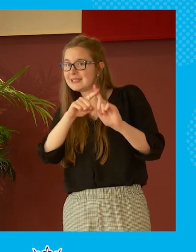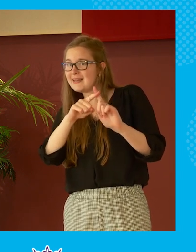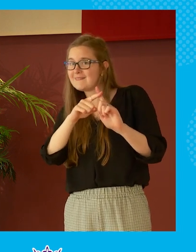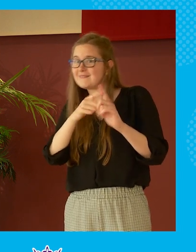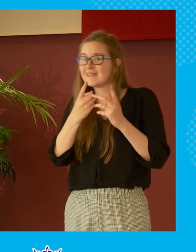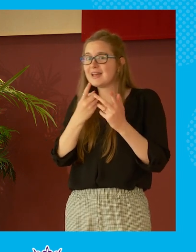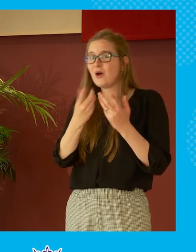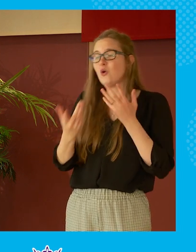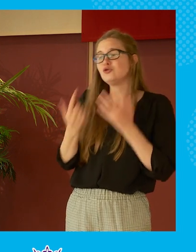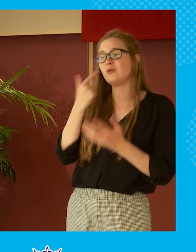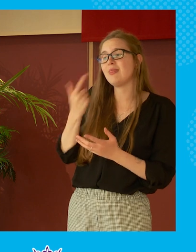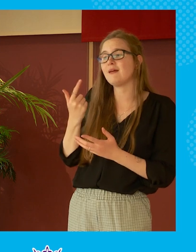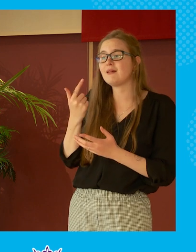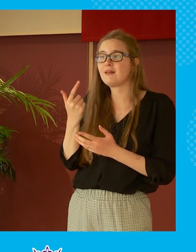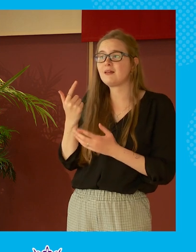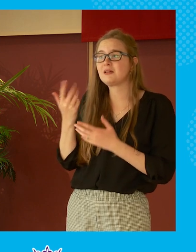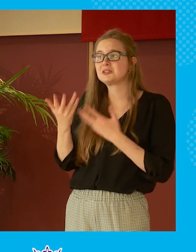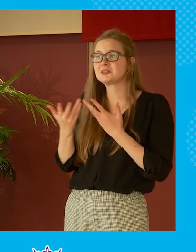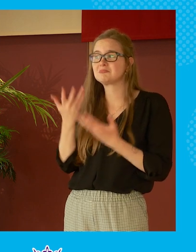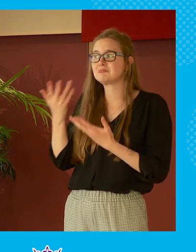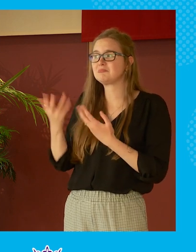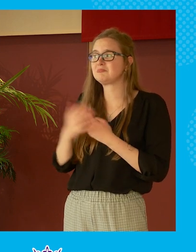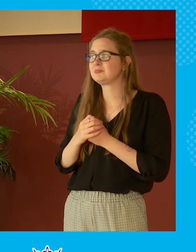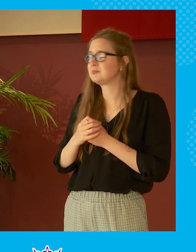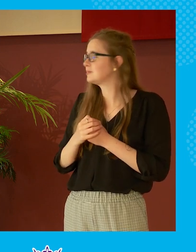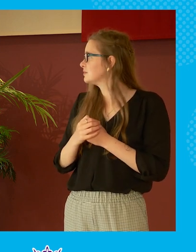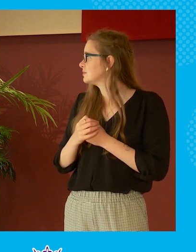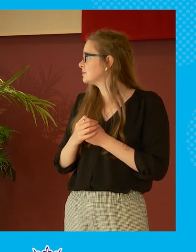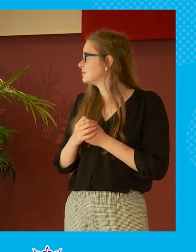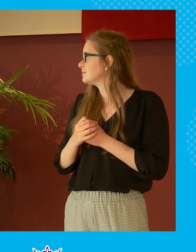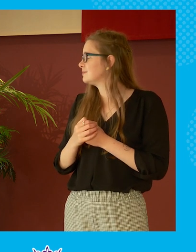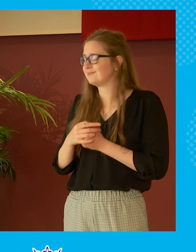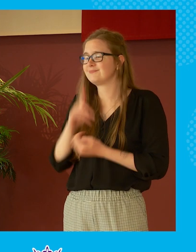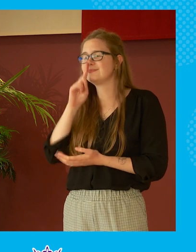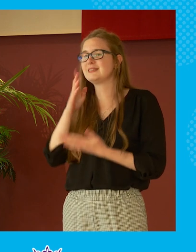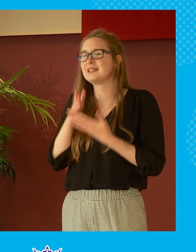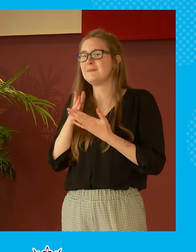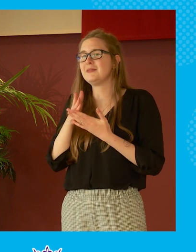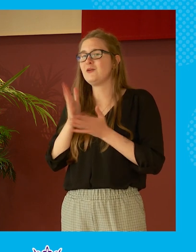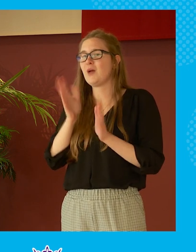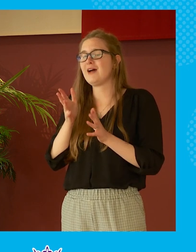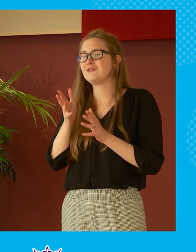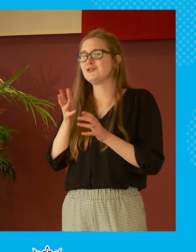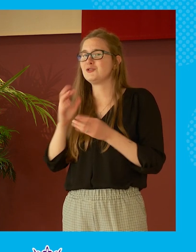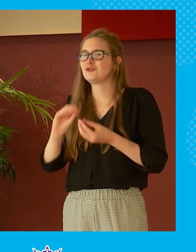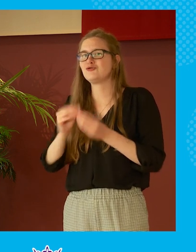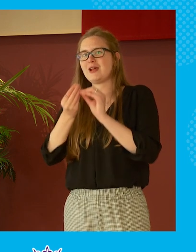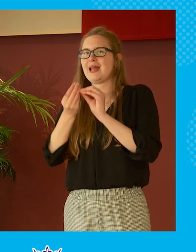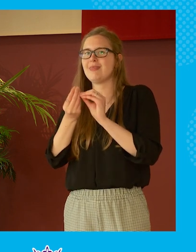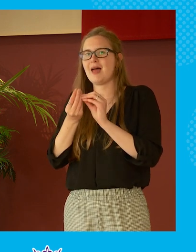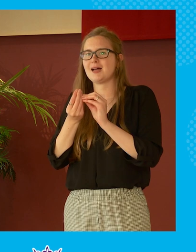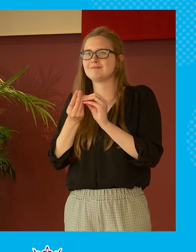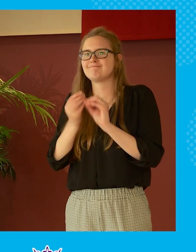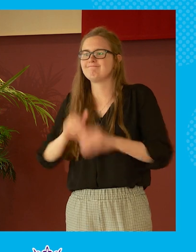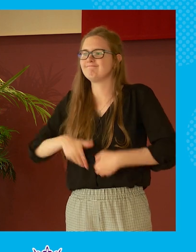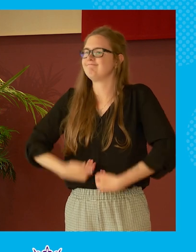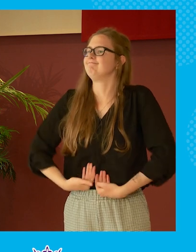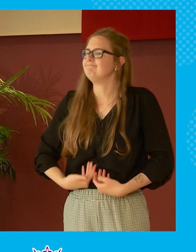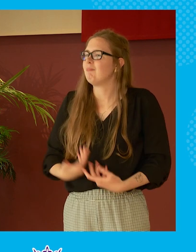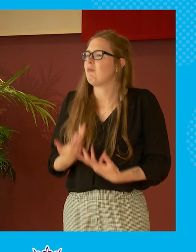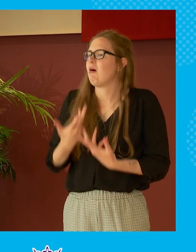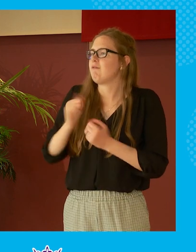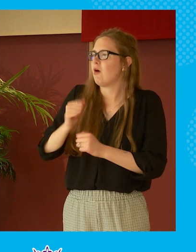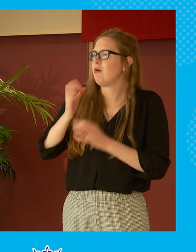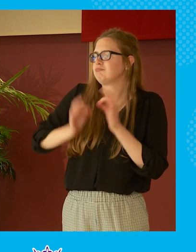think there's an appetite um genuinely then to to see that i believe we have to make that appetite i agree with a lot of what claire